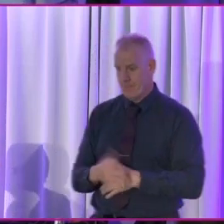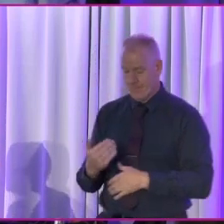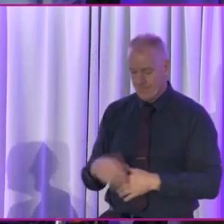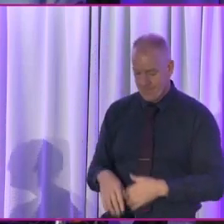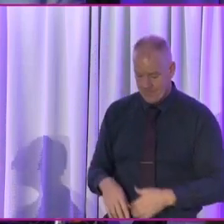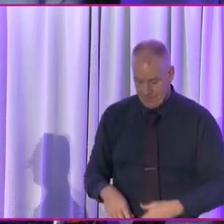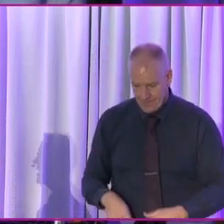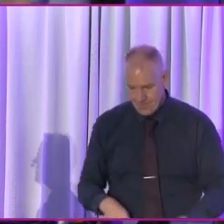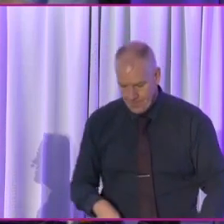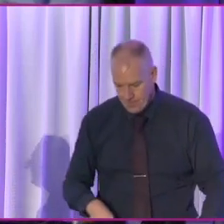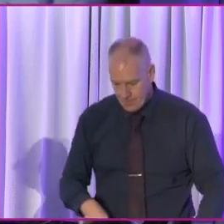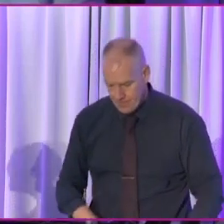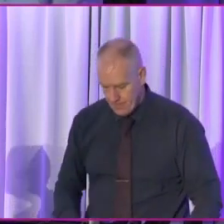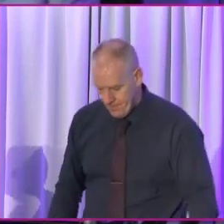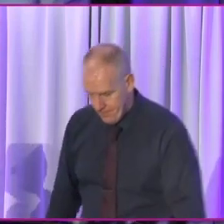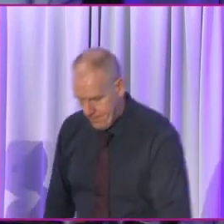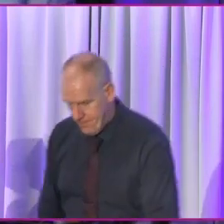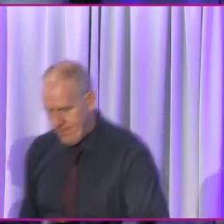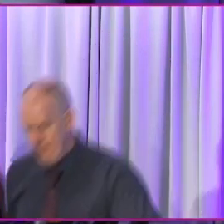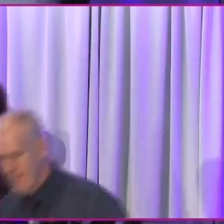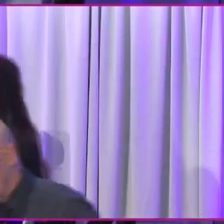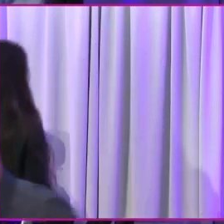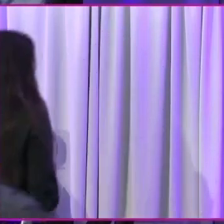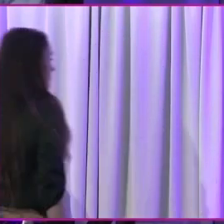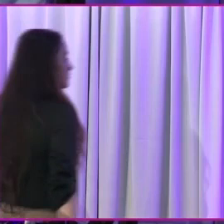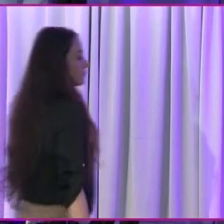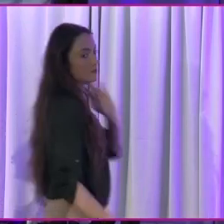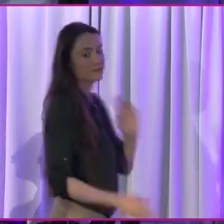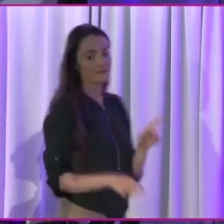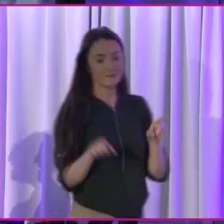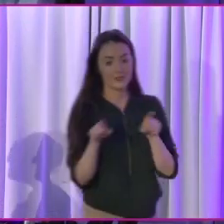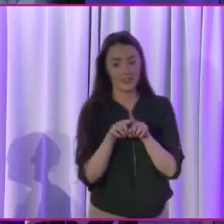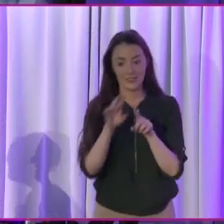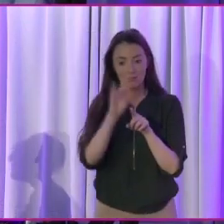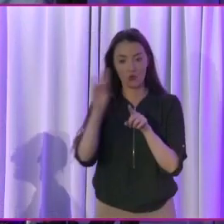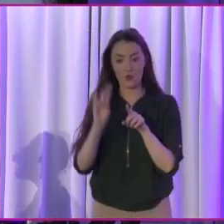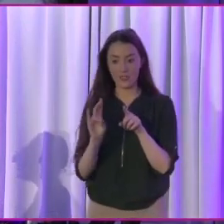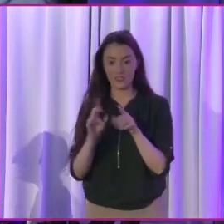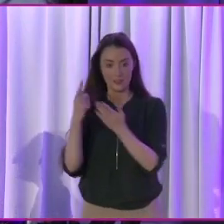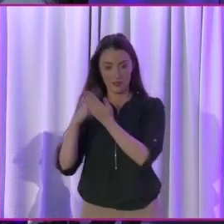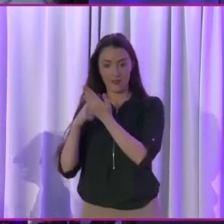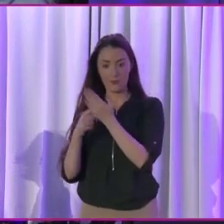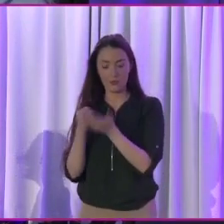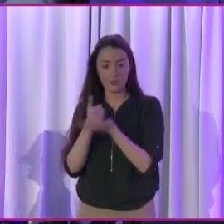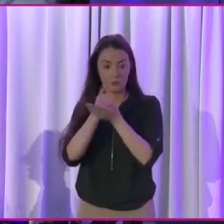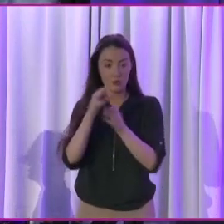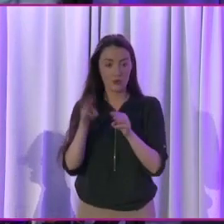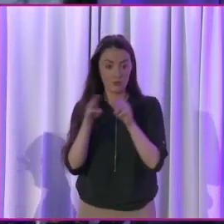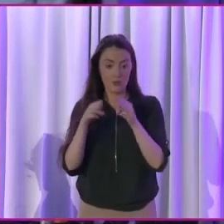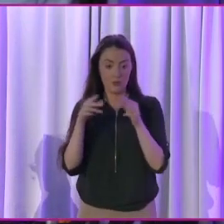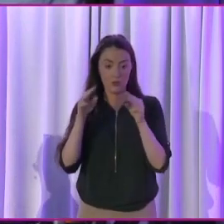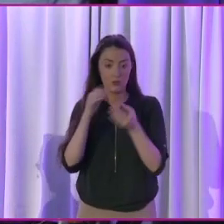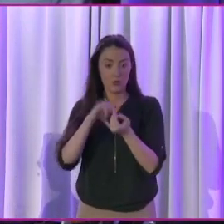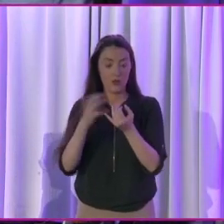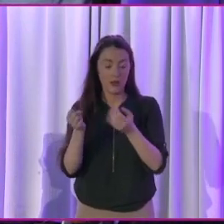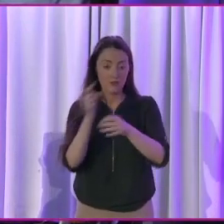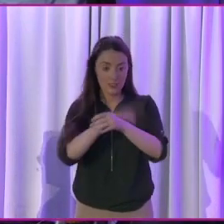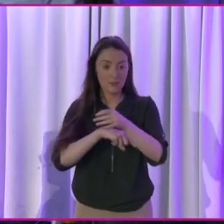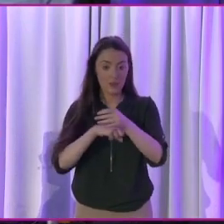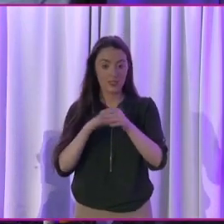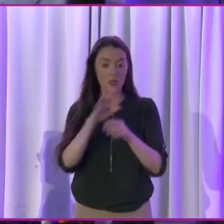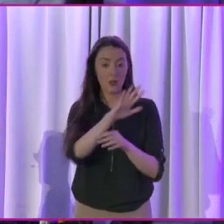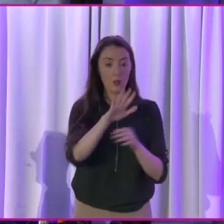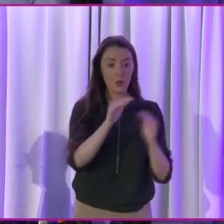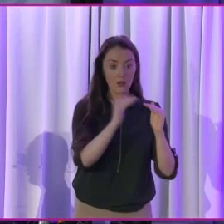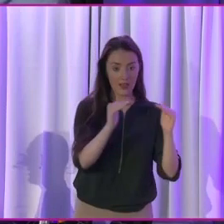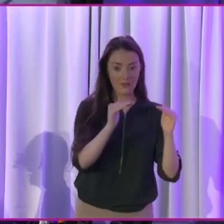just about supporting people, how are Labour supporting people with disabled people to go for election or get involved in your party politics on a local level? And then